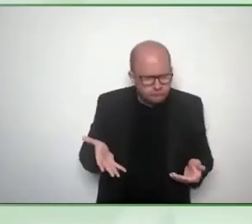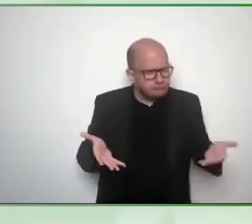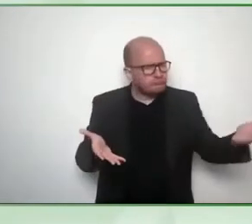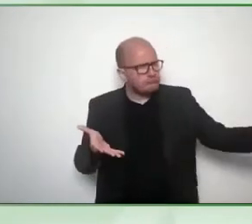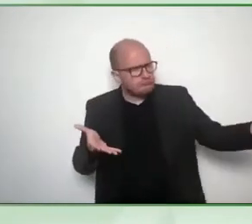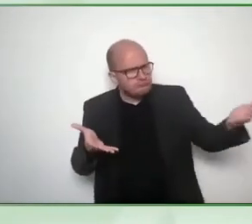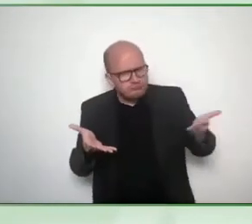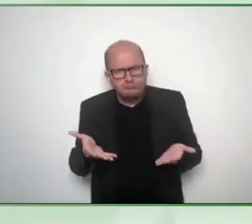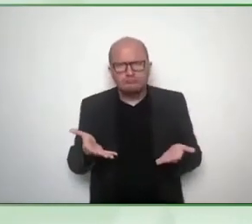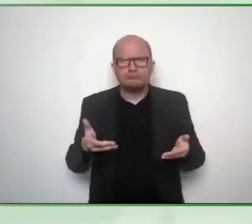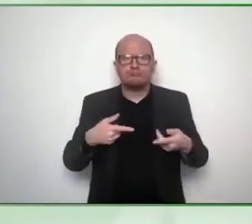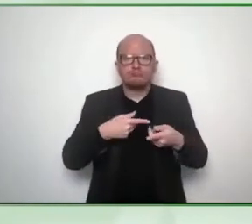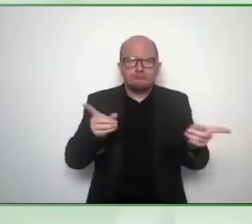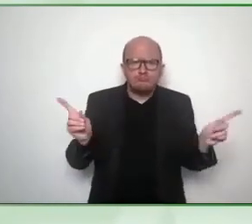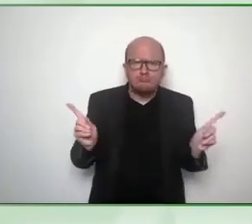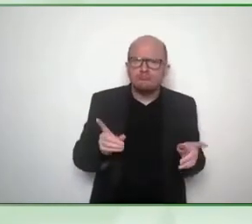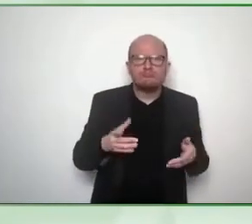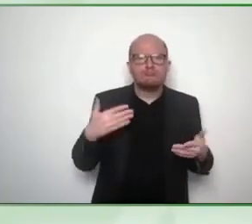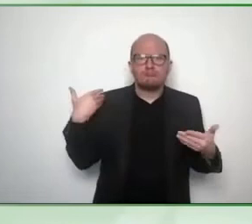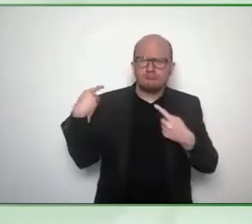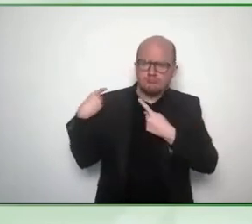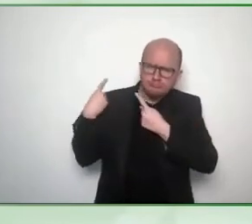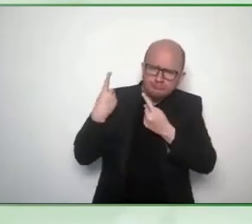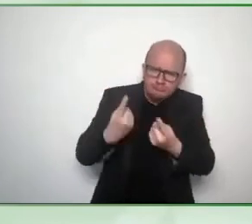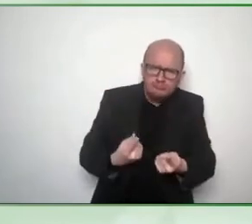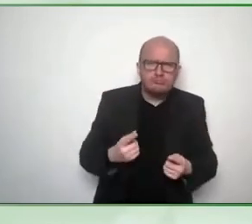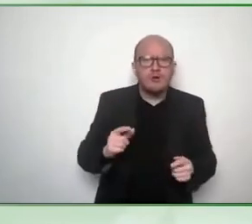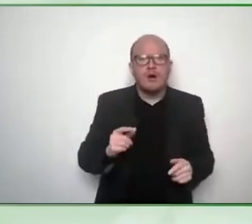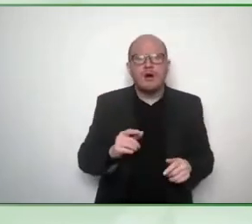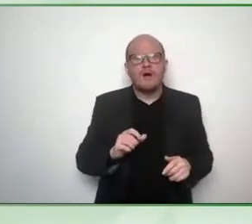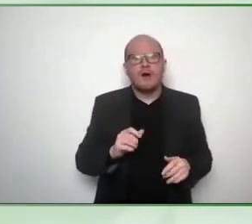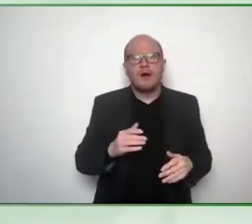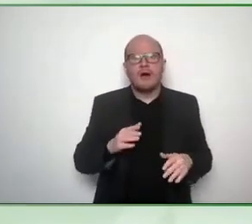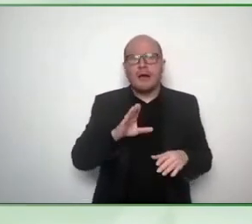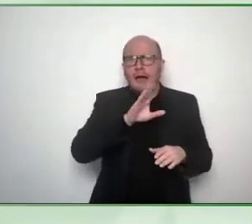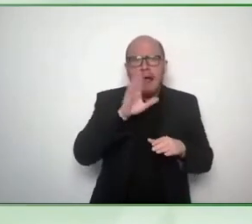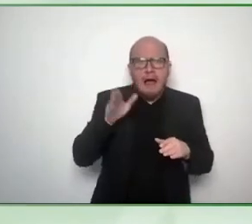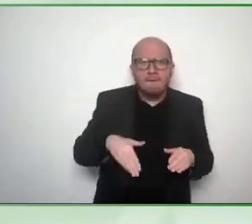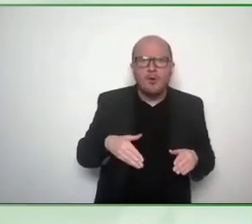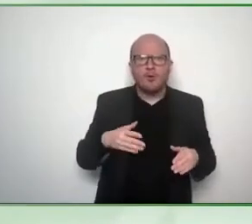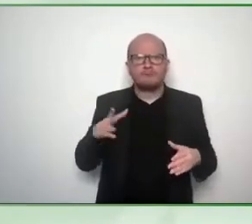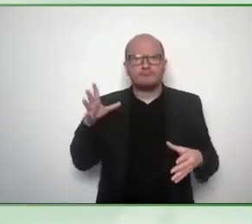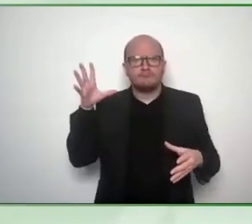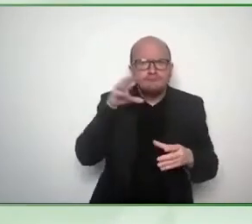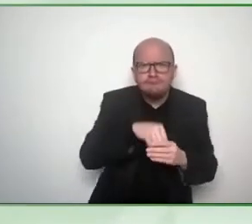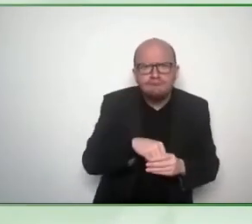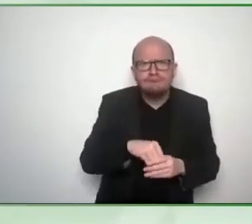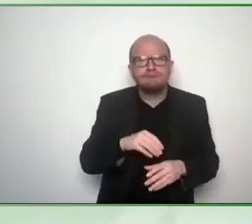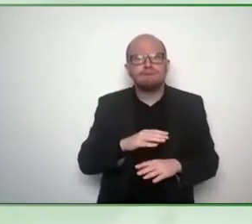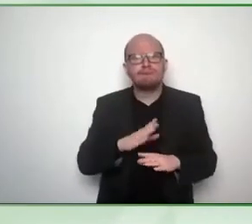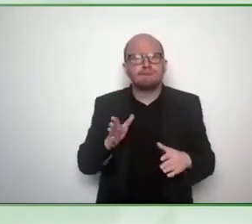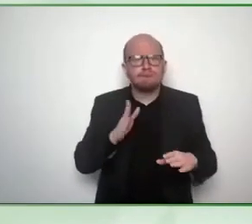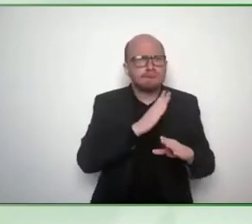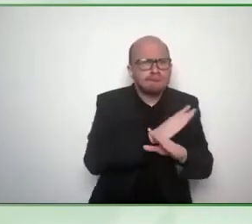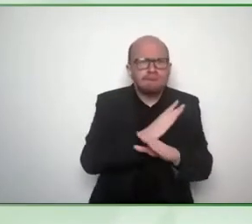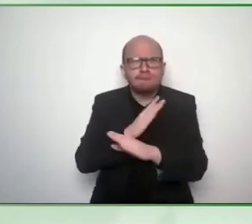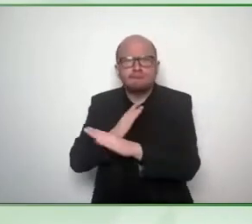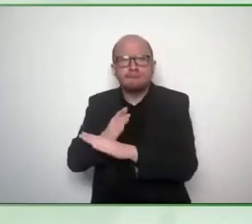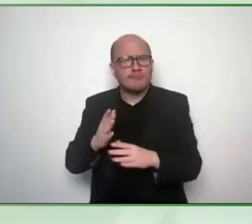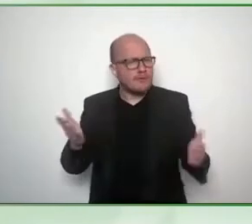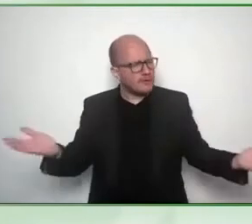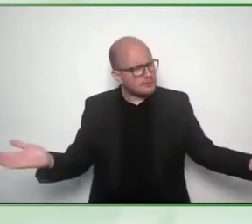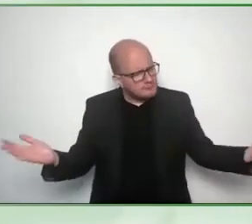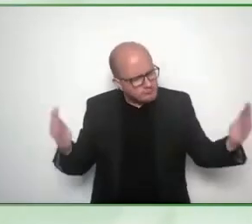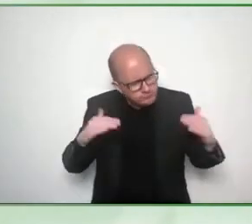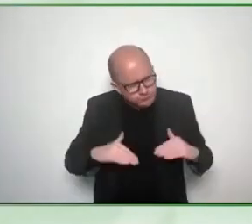enjoyed those same privileges and opportunities can be centered and take it forward any advice for